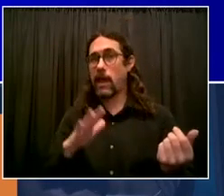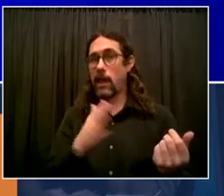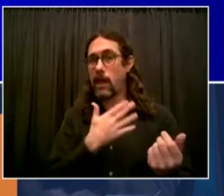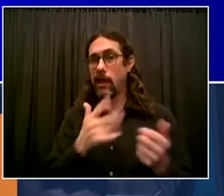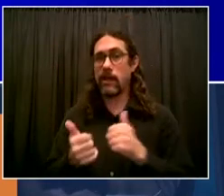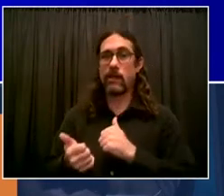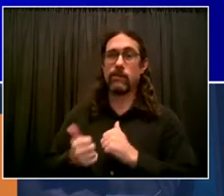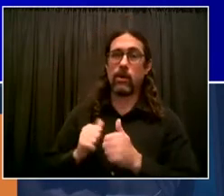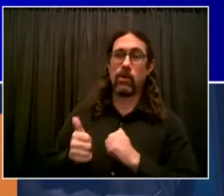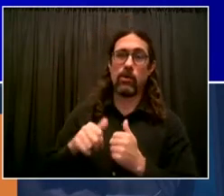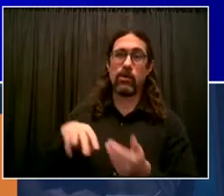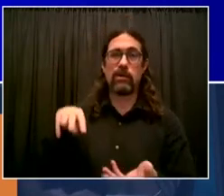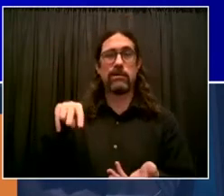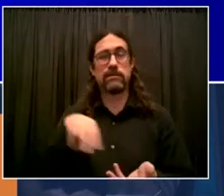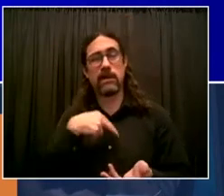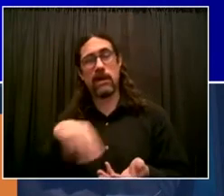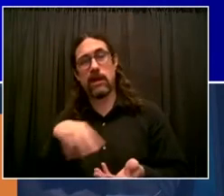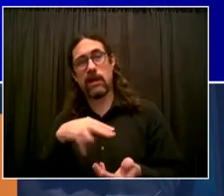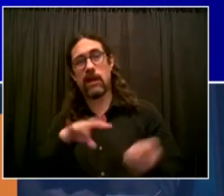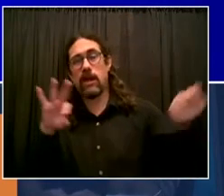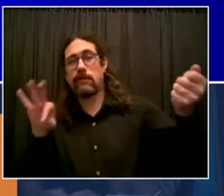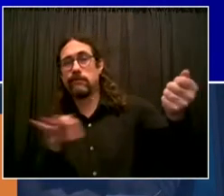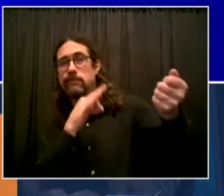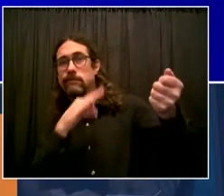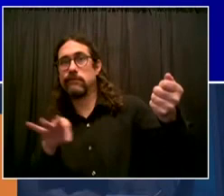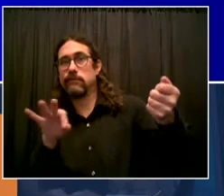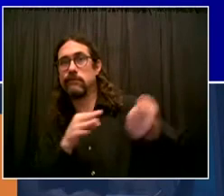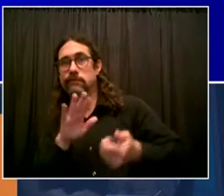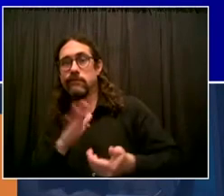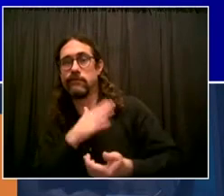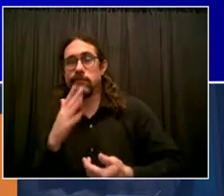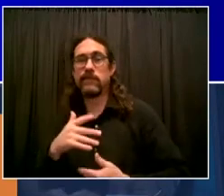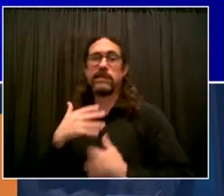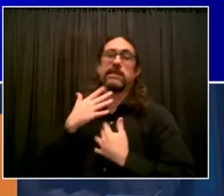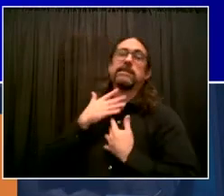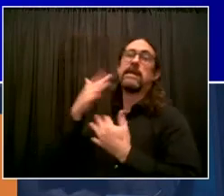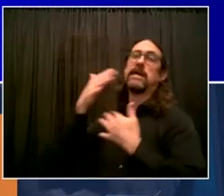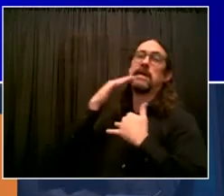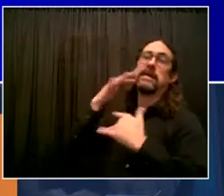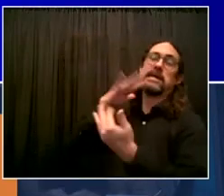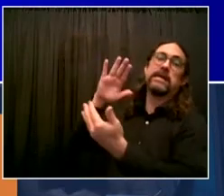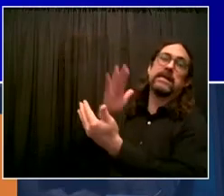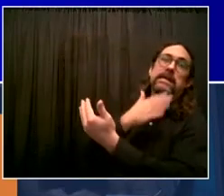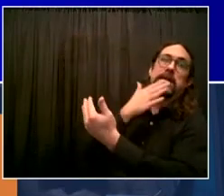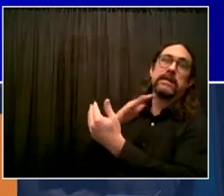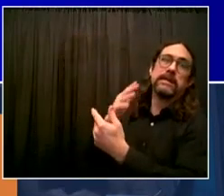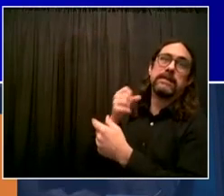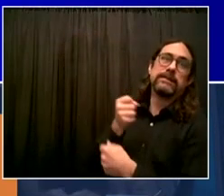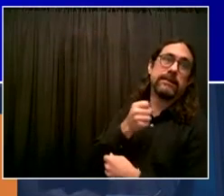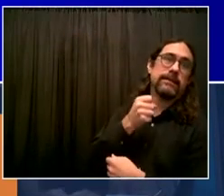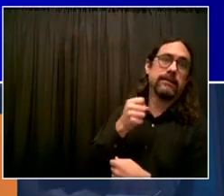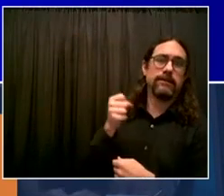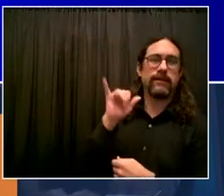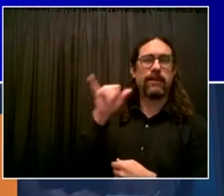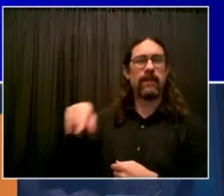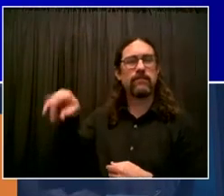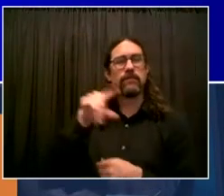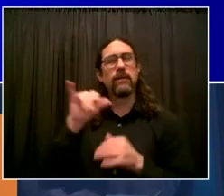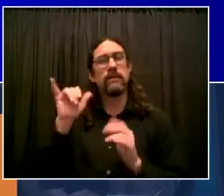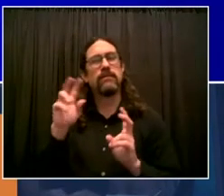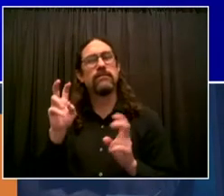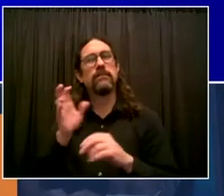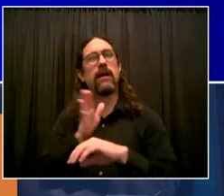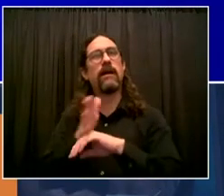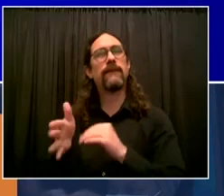or anything where they're really letting a lot of air out that could have an impact on everyone around them, that has applied to kids